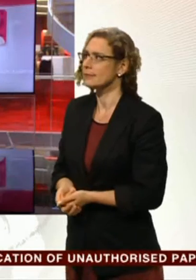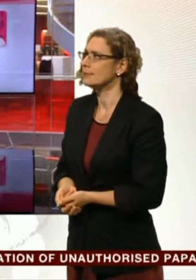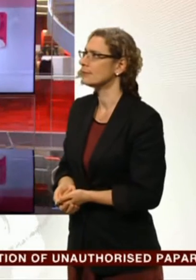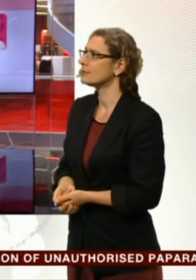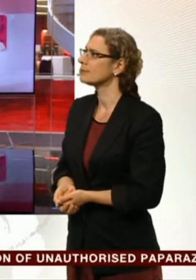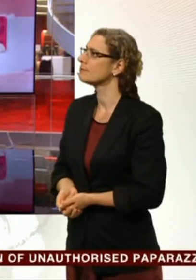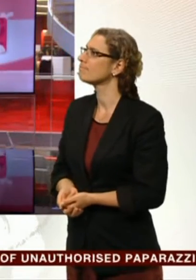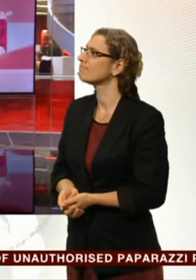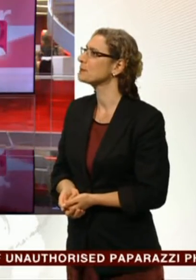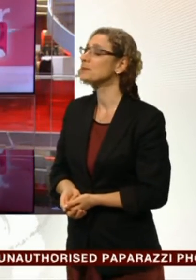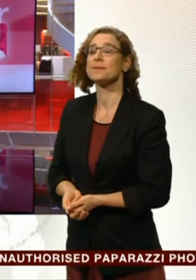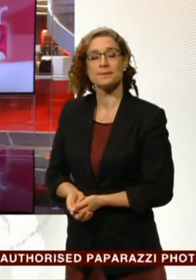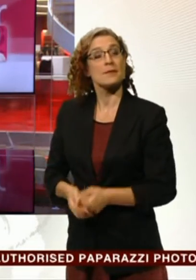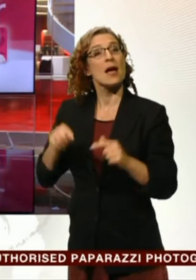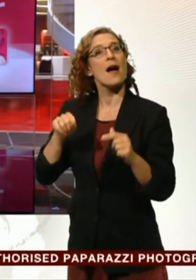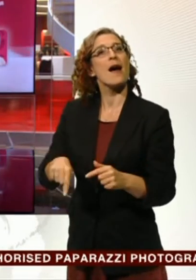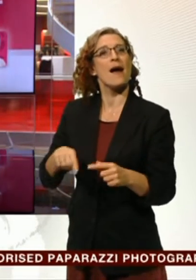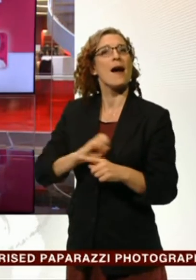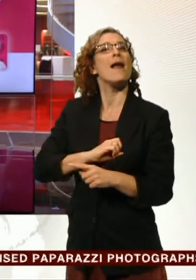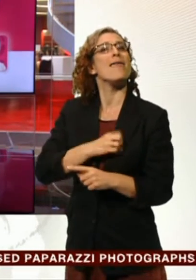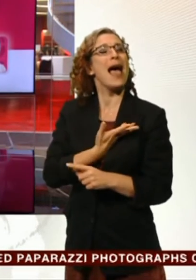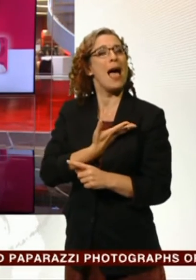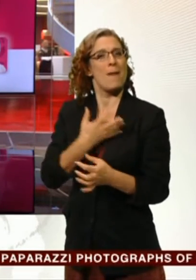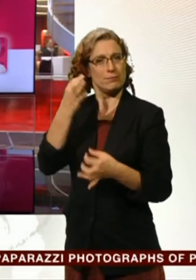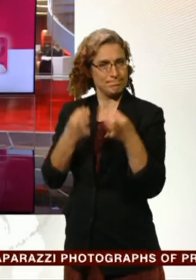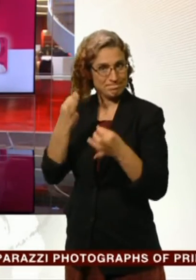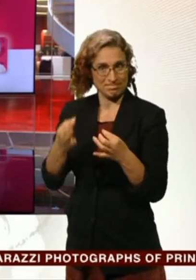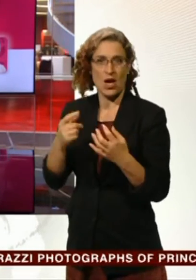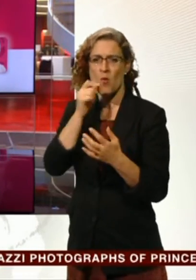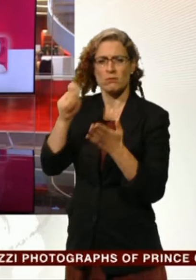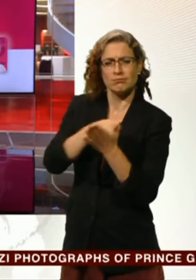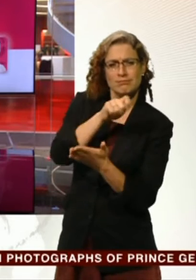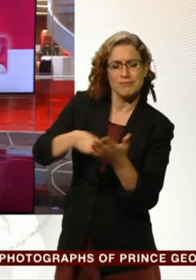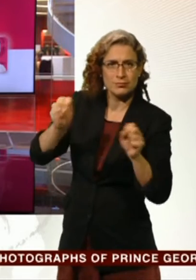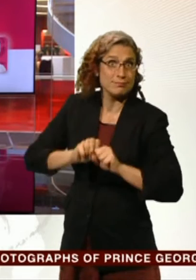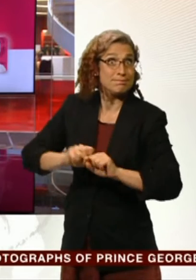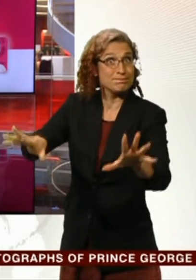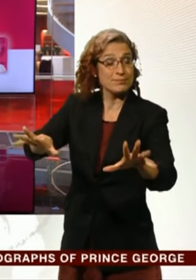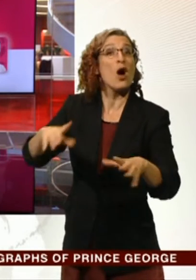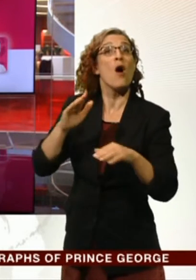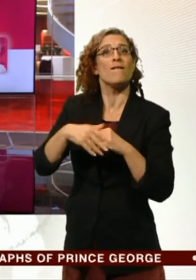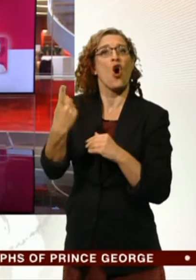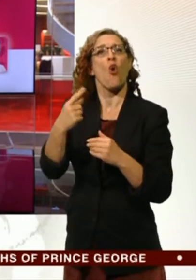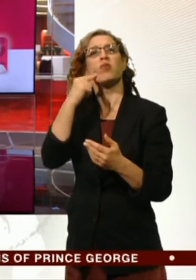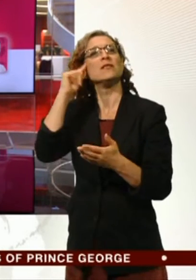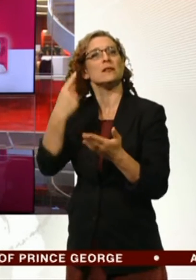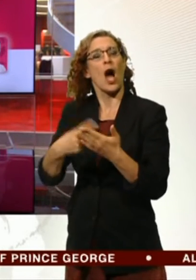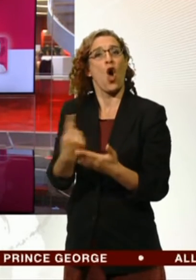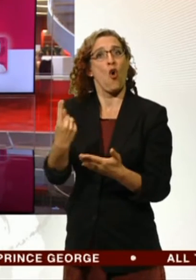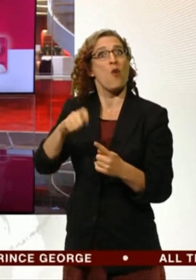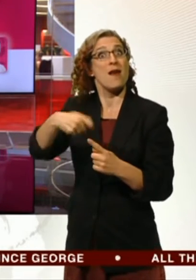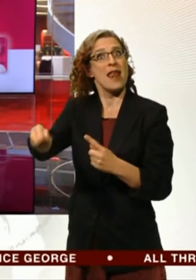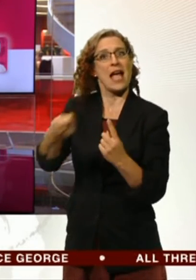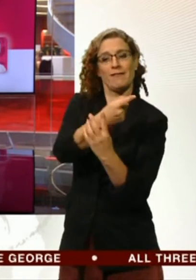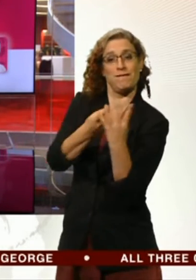Here, the first wave of ballot papers for the Labour leadership were being sent out today as the contender Andy Burnham told the BBC that fellow candidate Jeremy